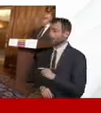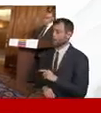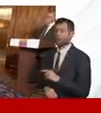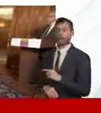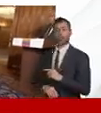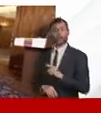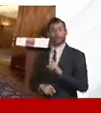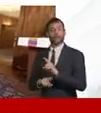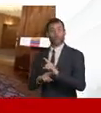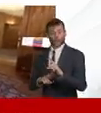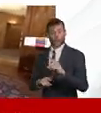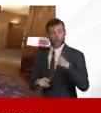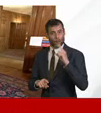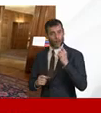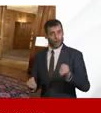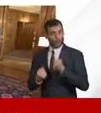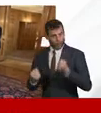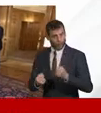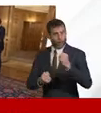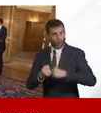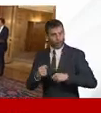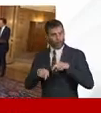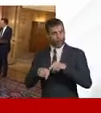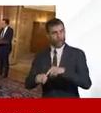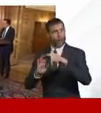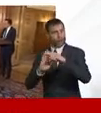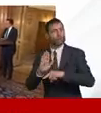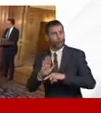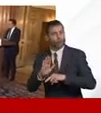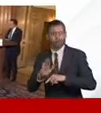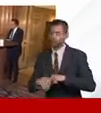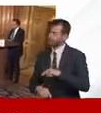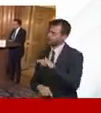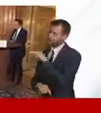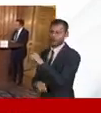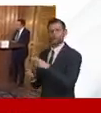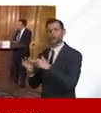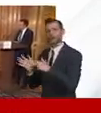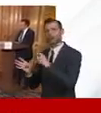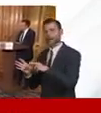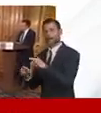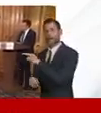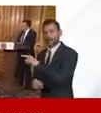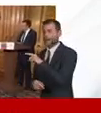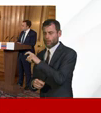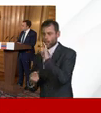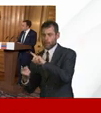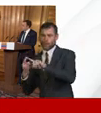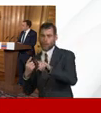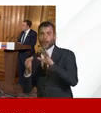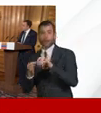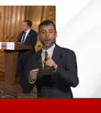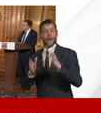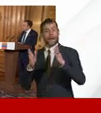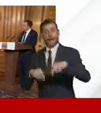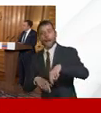rules um but I'll ask Jenny to answer the point on uh on people who are asked to go to work of course if